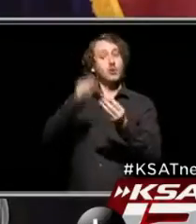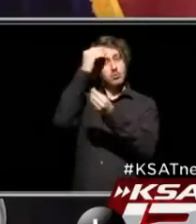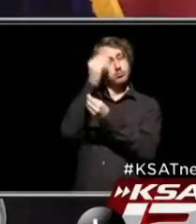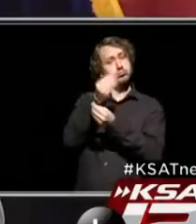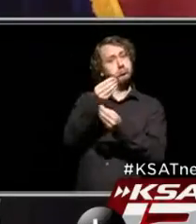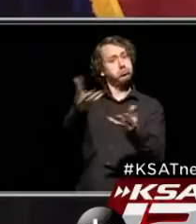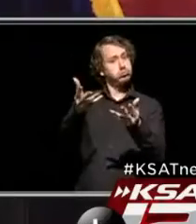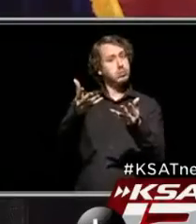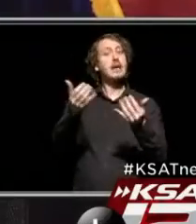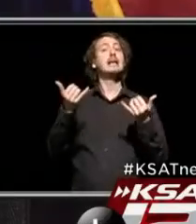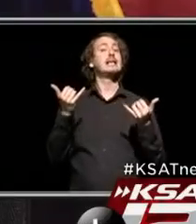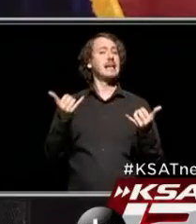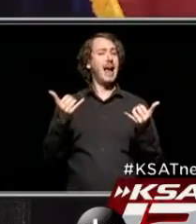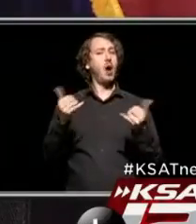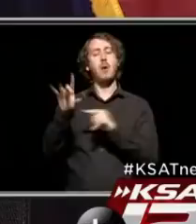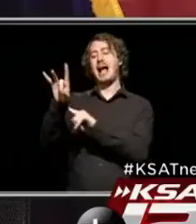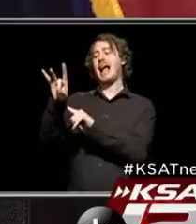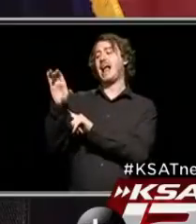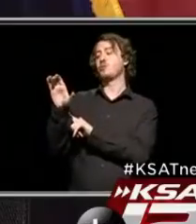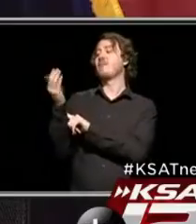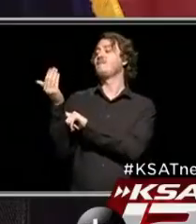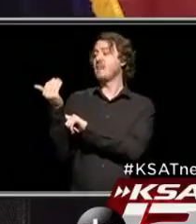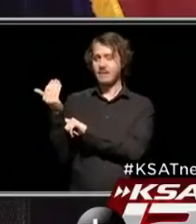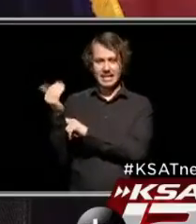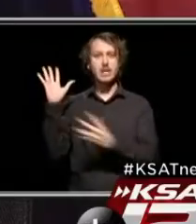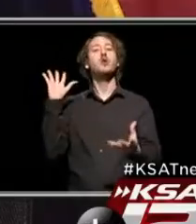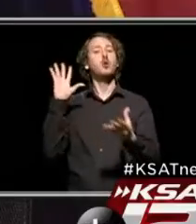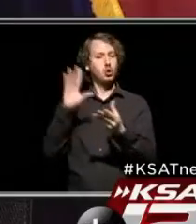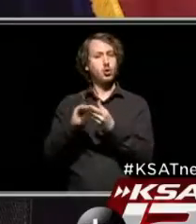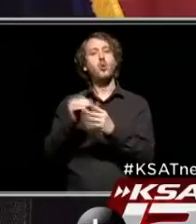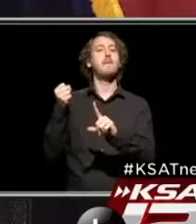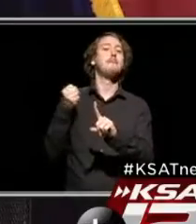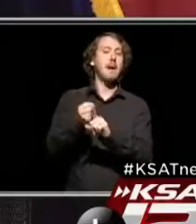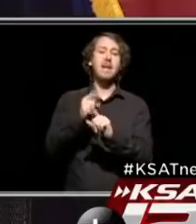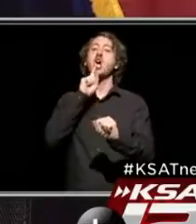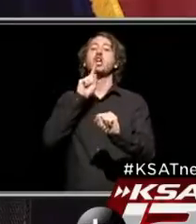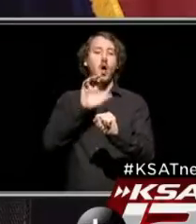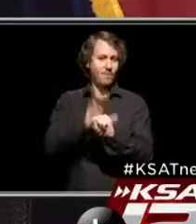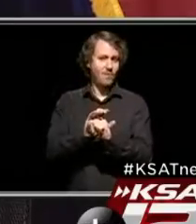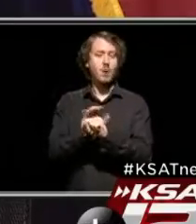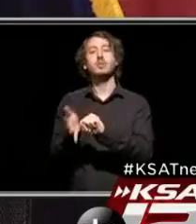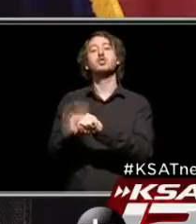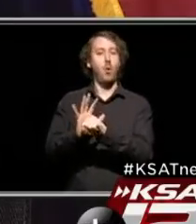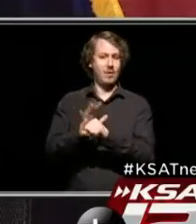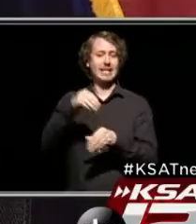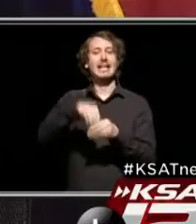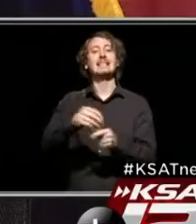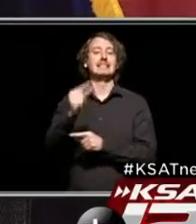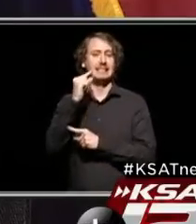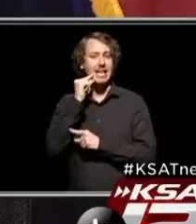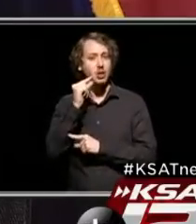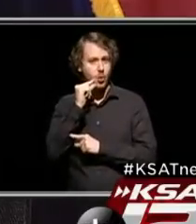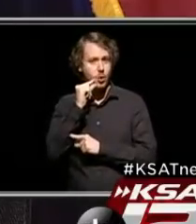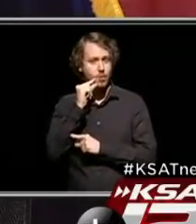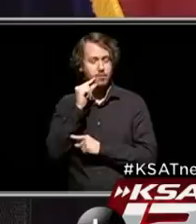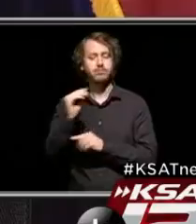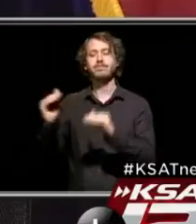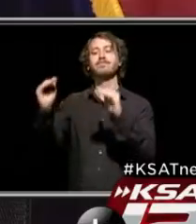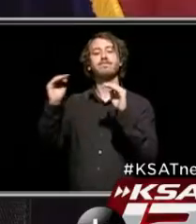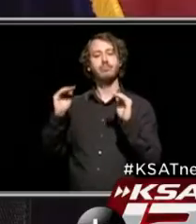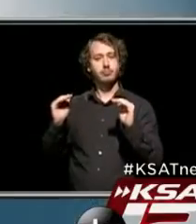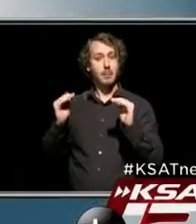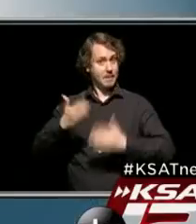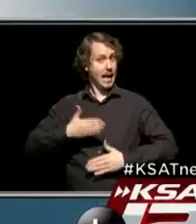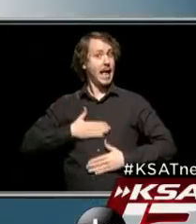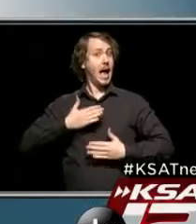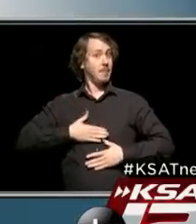We do now have 815 total cases confirmed of COVID-19 in San Antonio. I'm pleased to